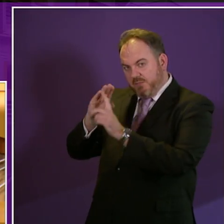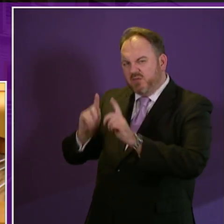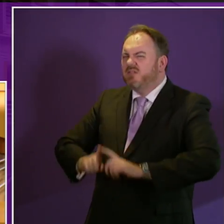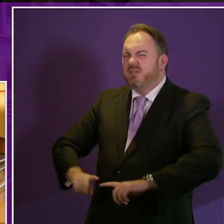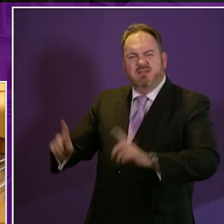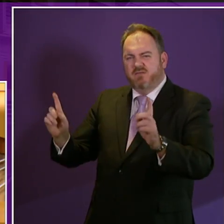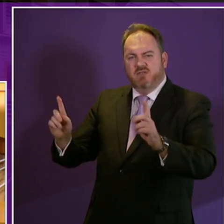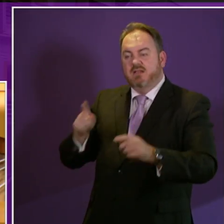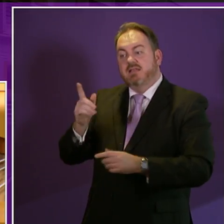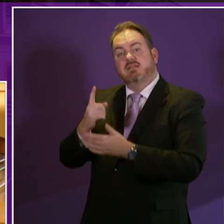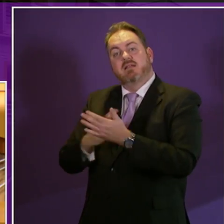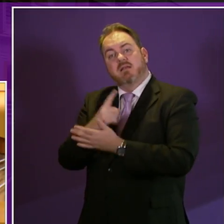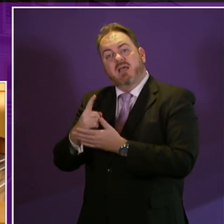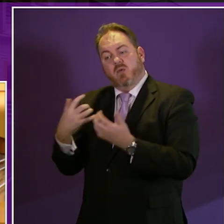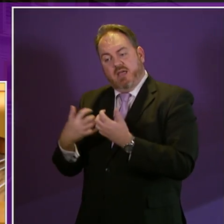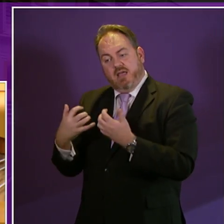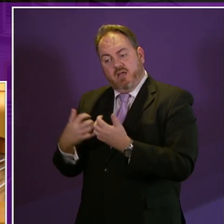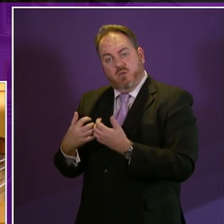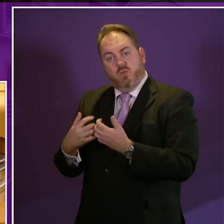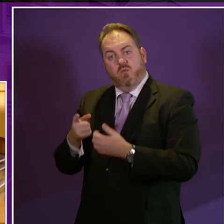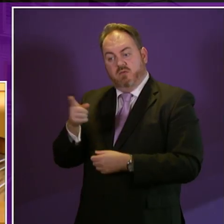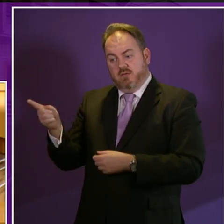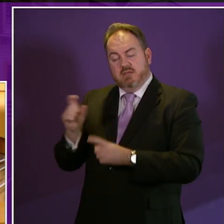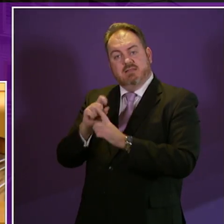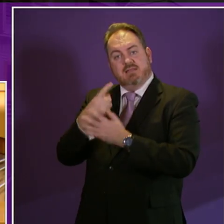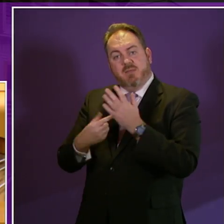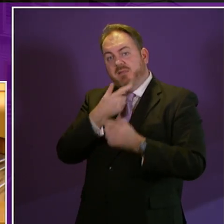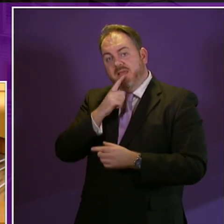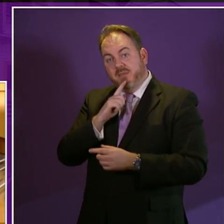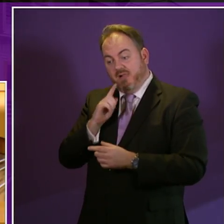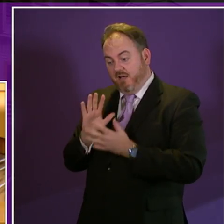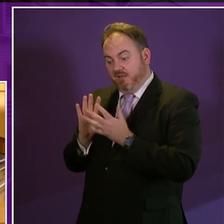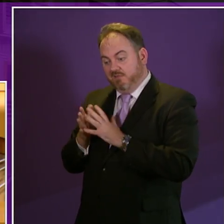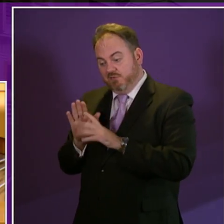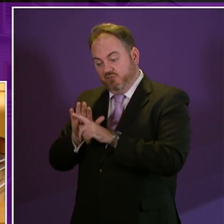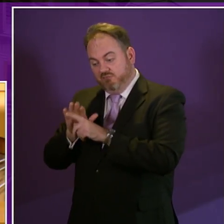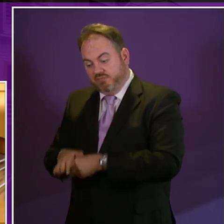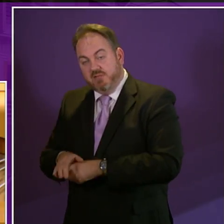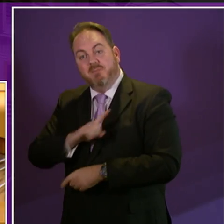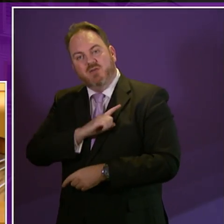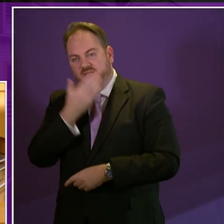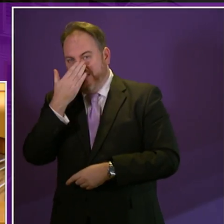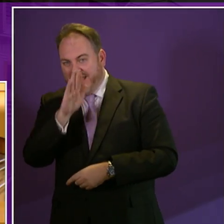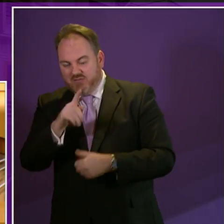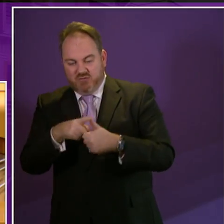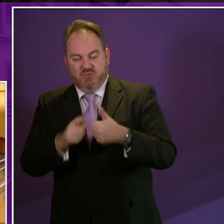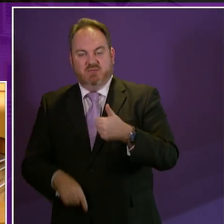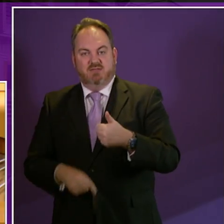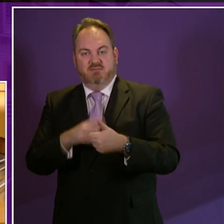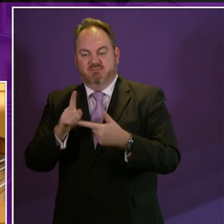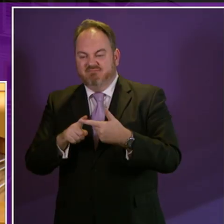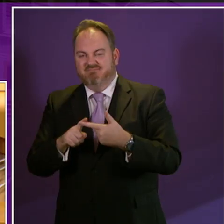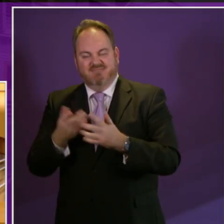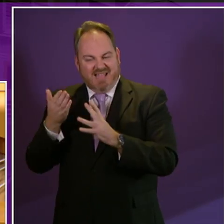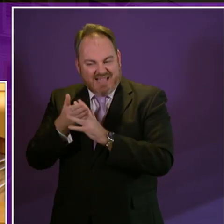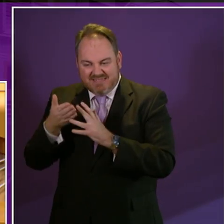society. In other words, it sees the barriers created by society, such as negative attitudes towards disabled people and